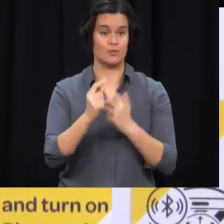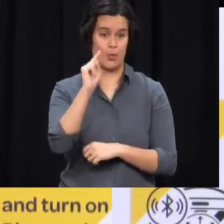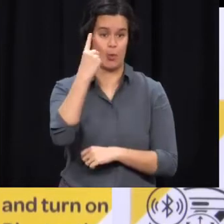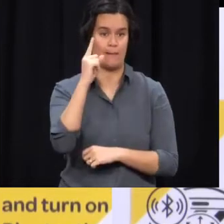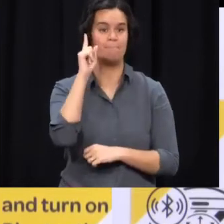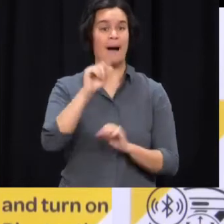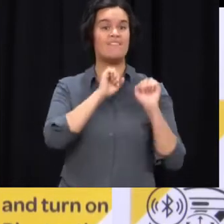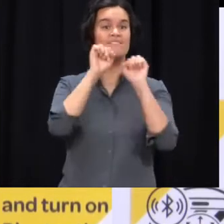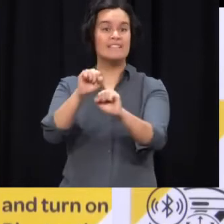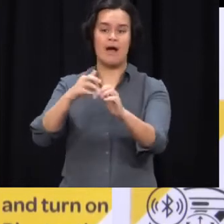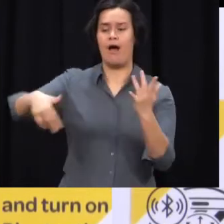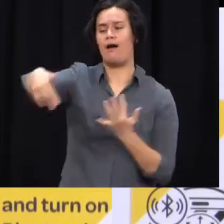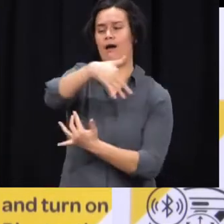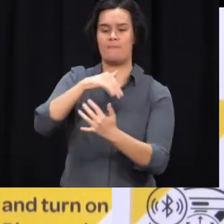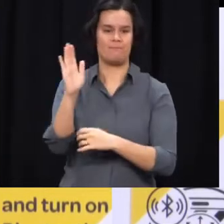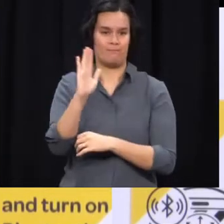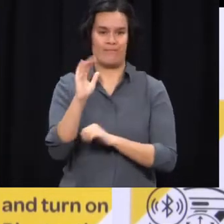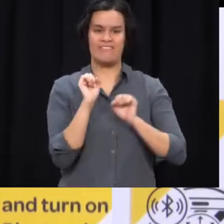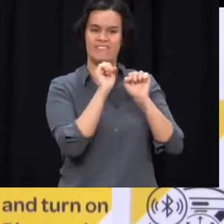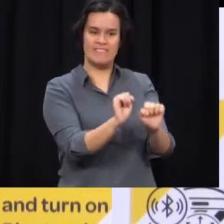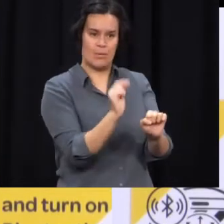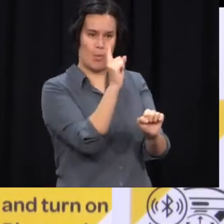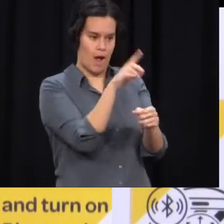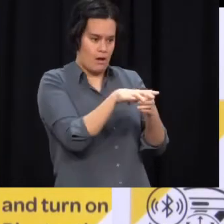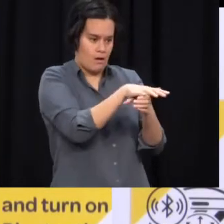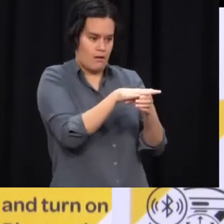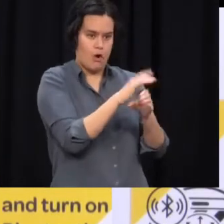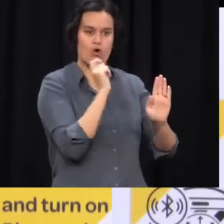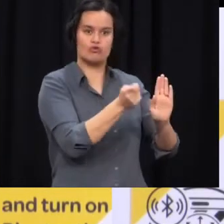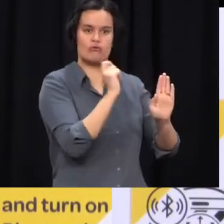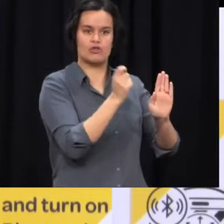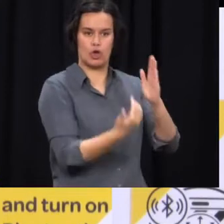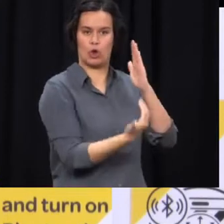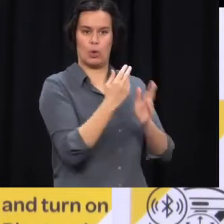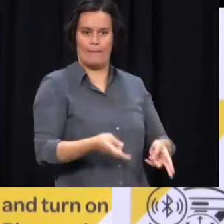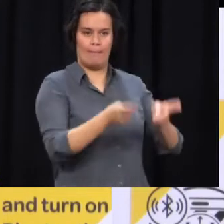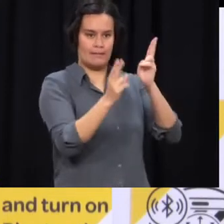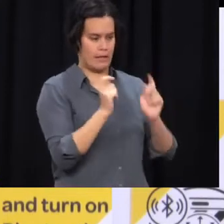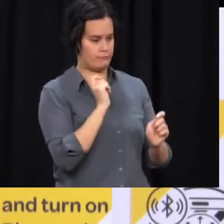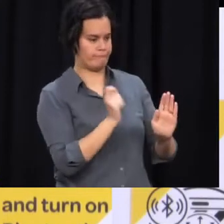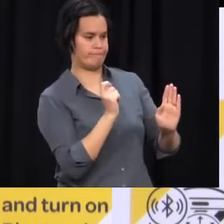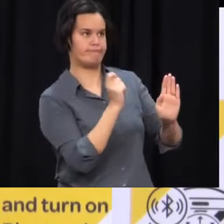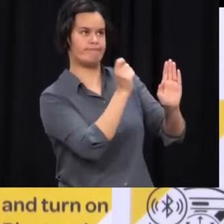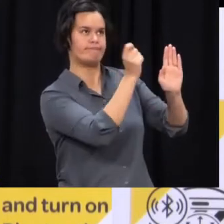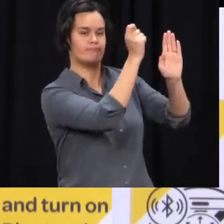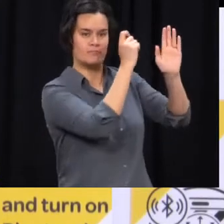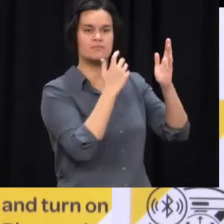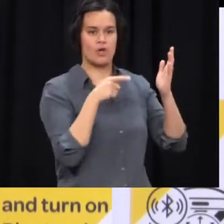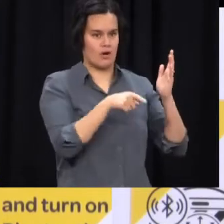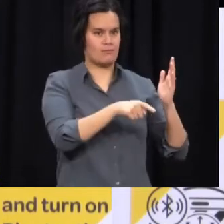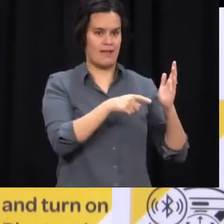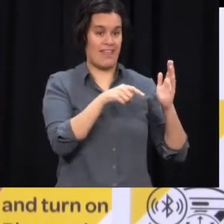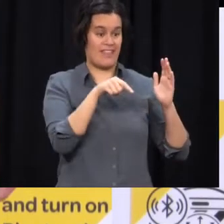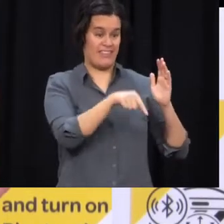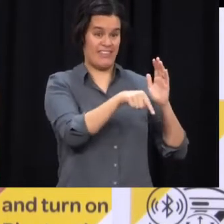None of the case investigation has indicated any potential risk of any contact at that